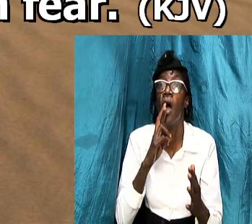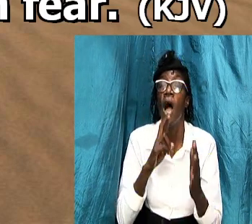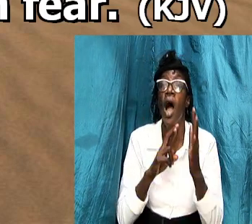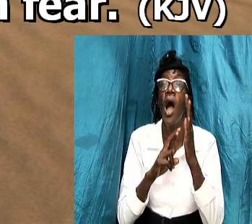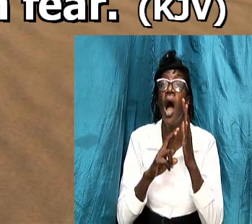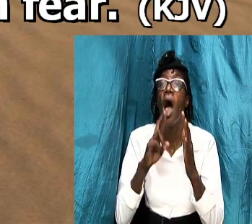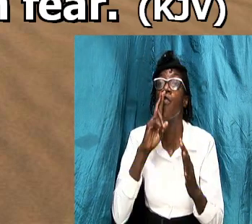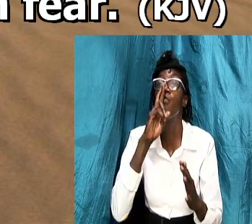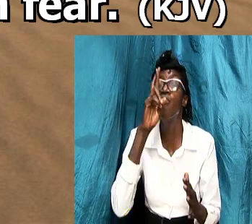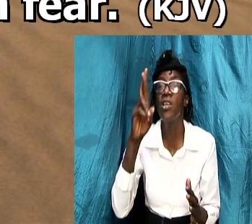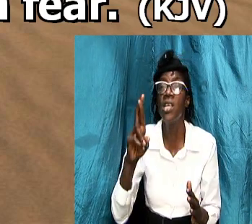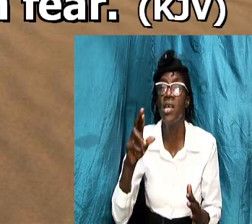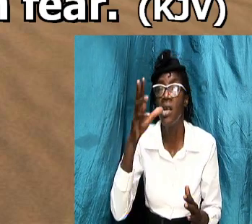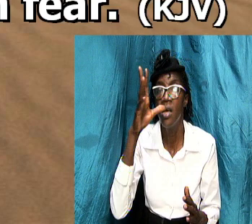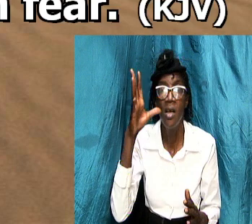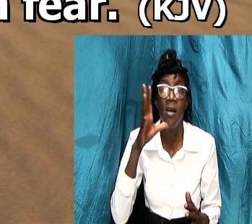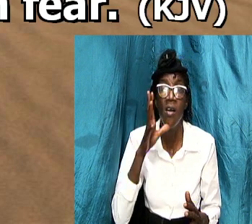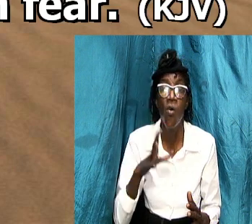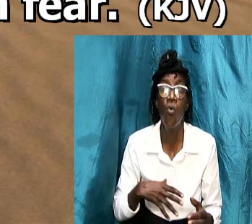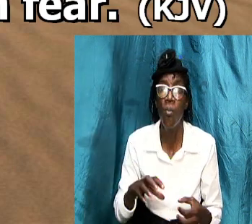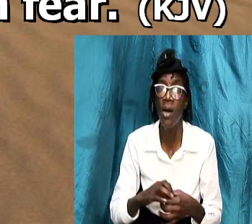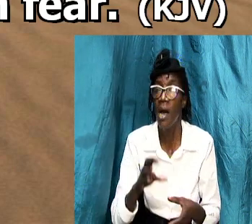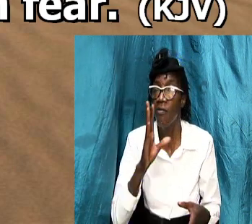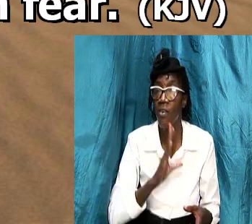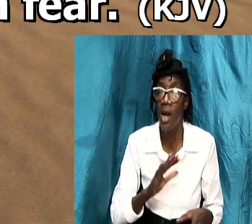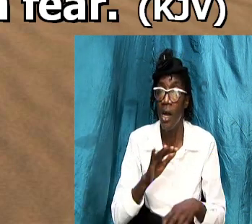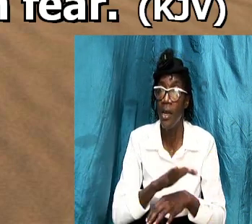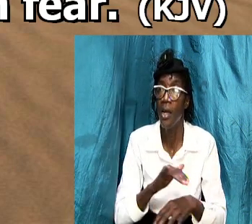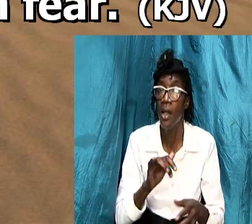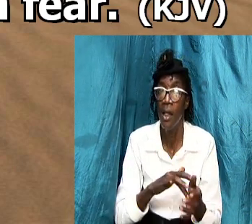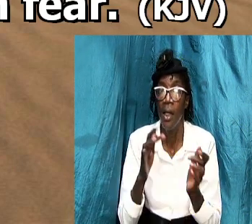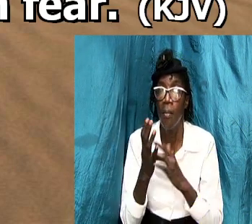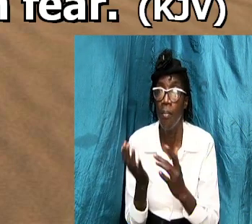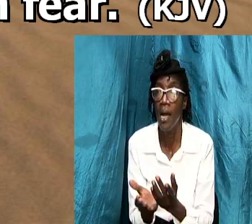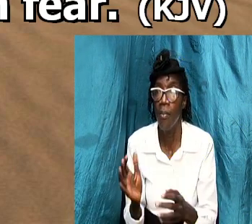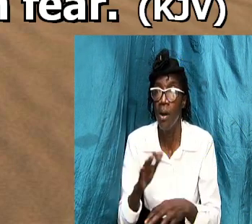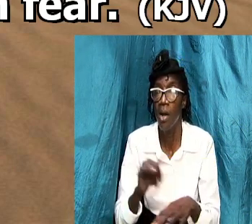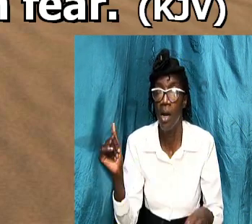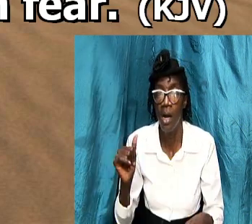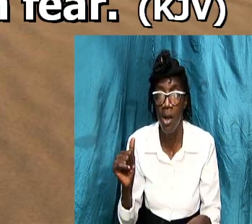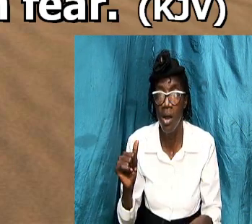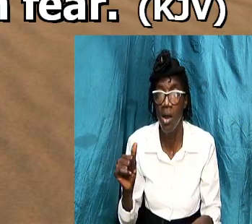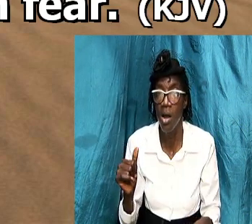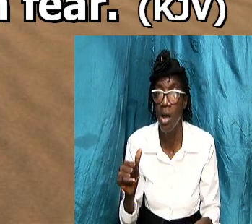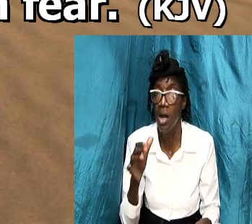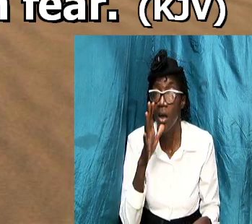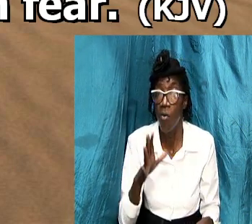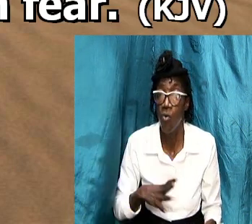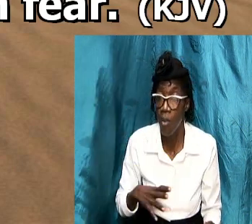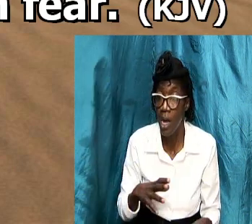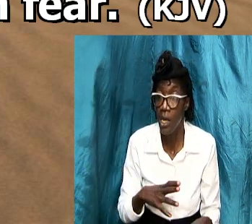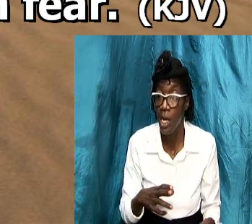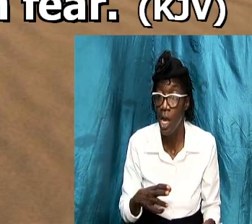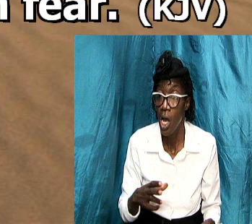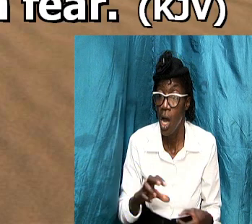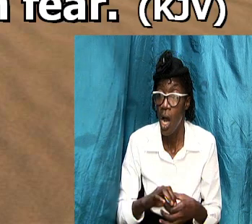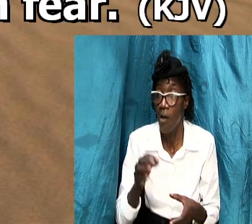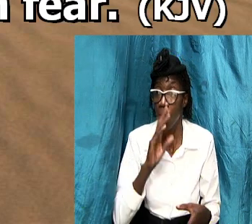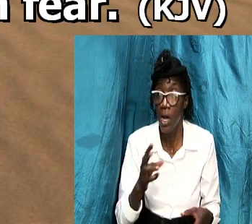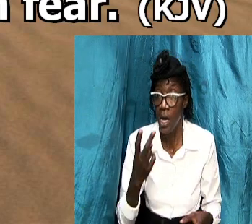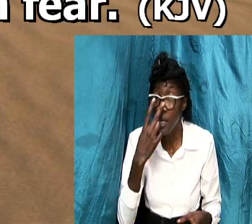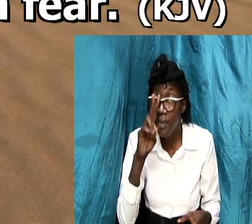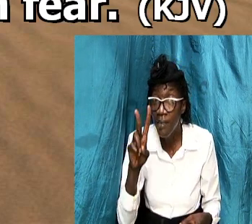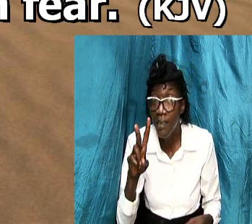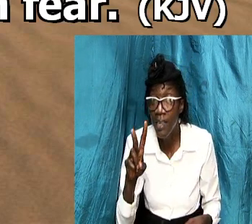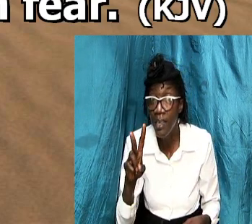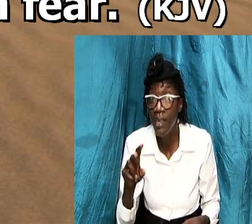calls her a virtuous woman you're going to see that she is no pushover you're going to see that she is no